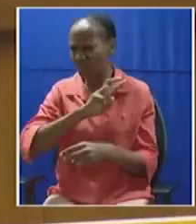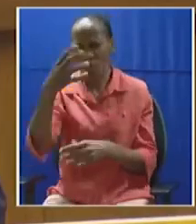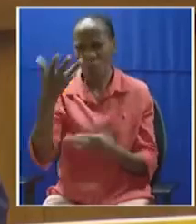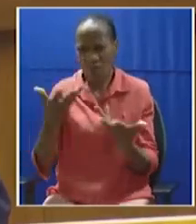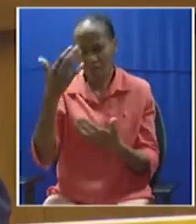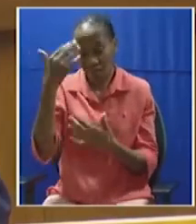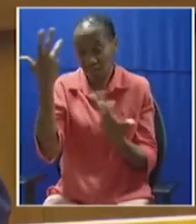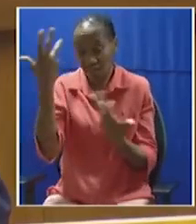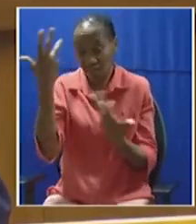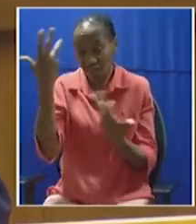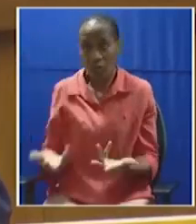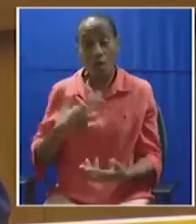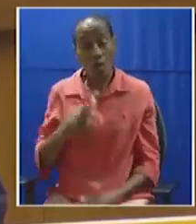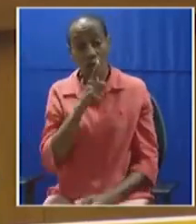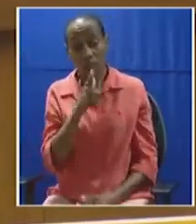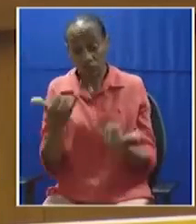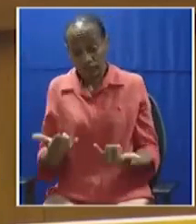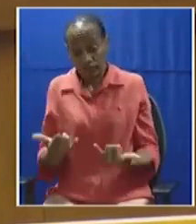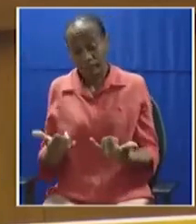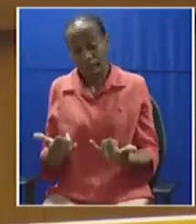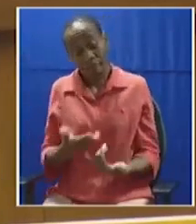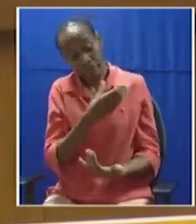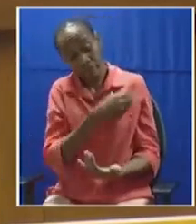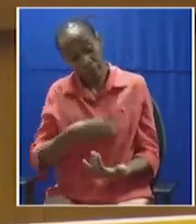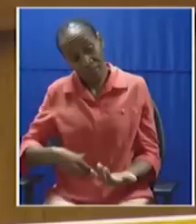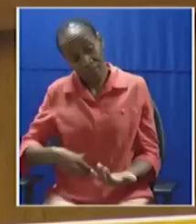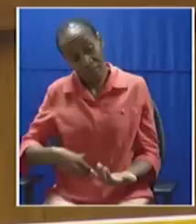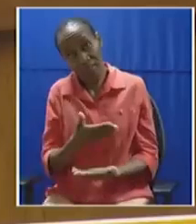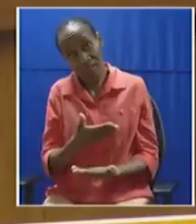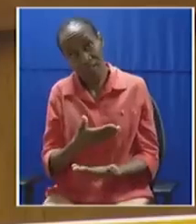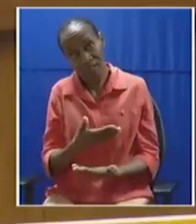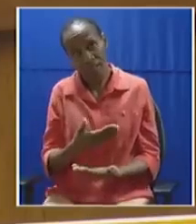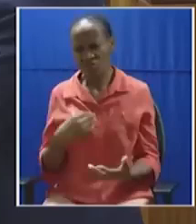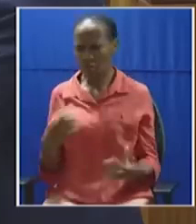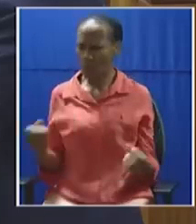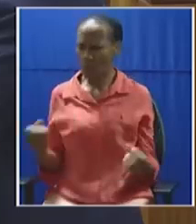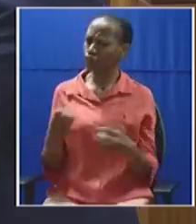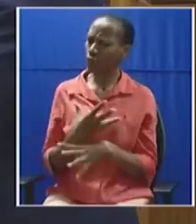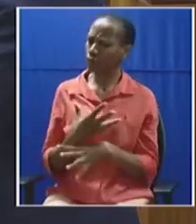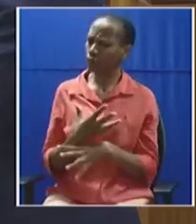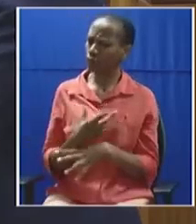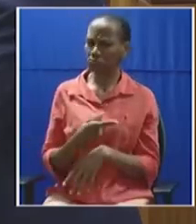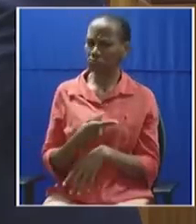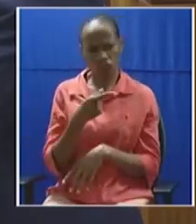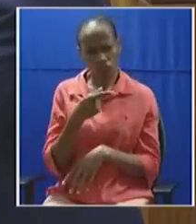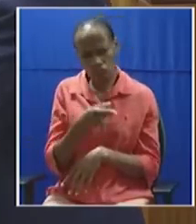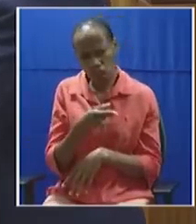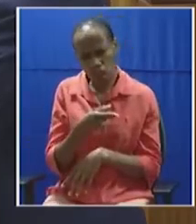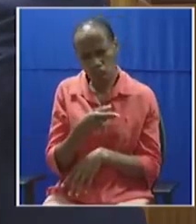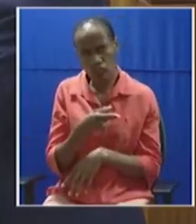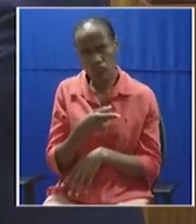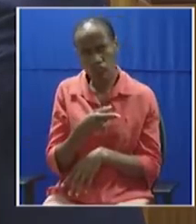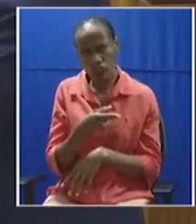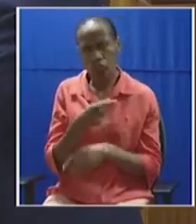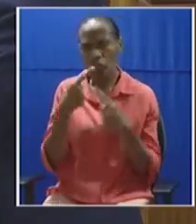I do want to say to the President today, I was a bit puzzled that you introduced Roosevelt